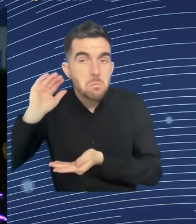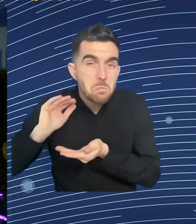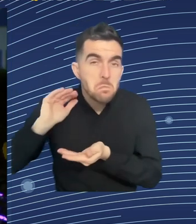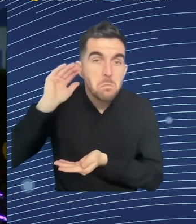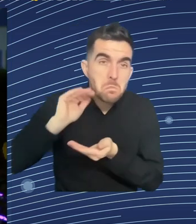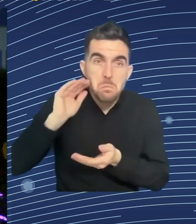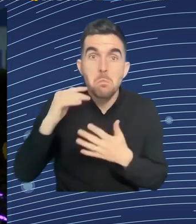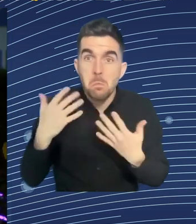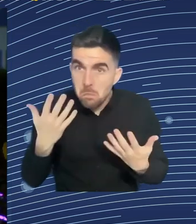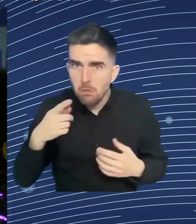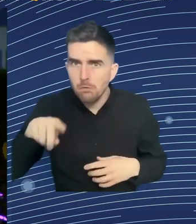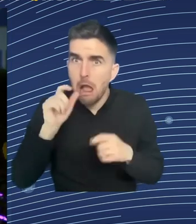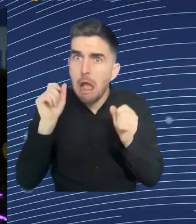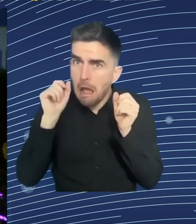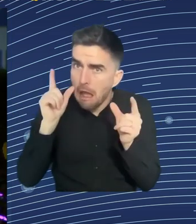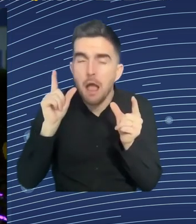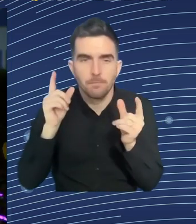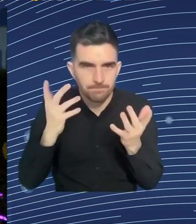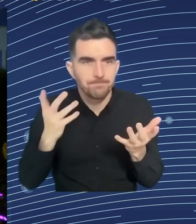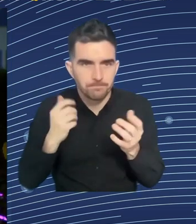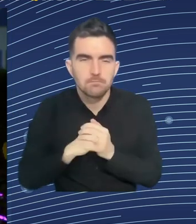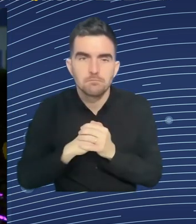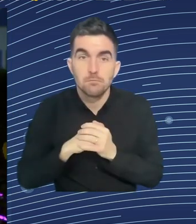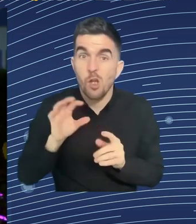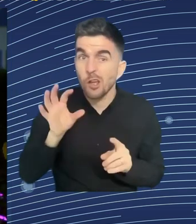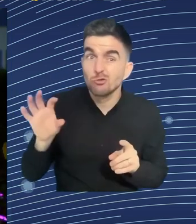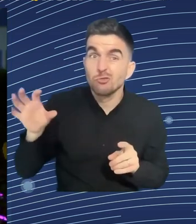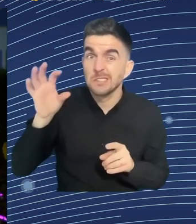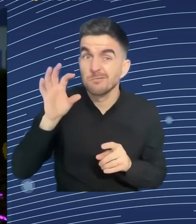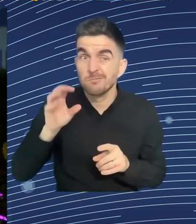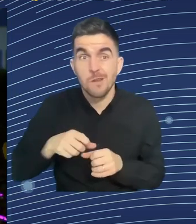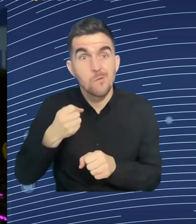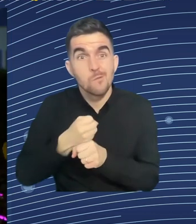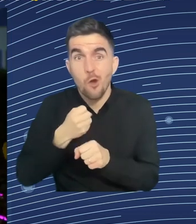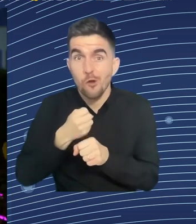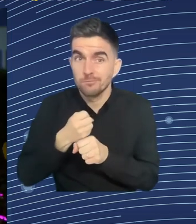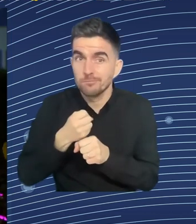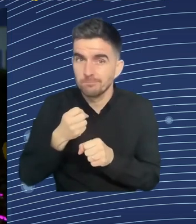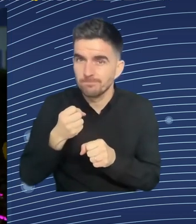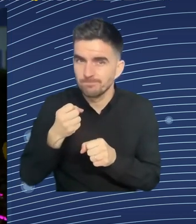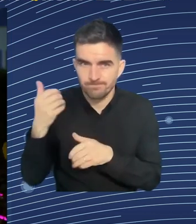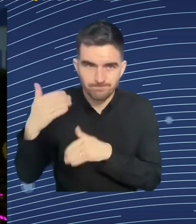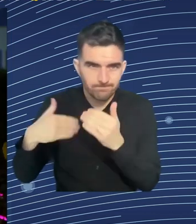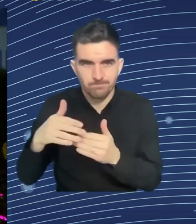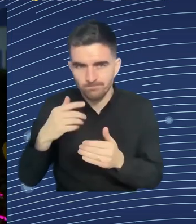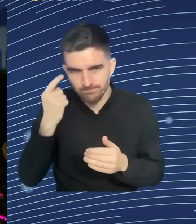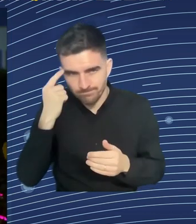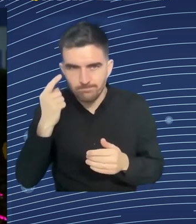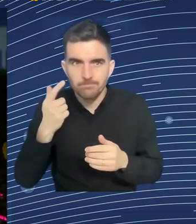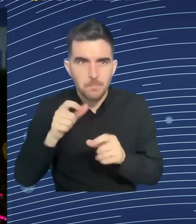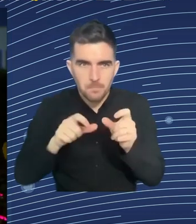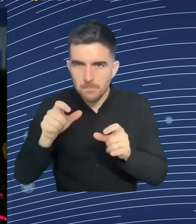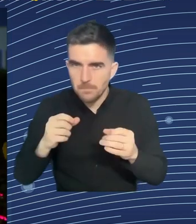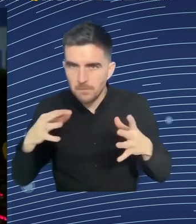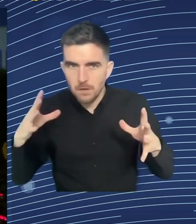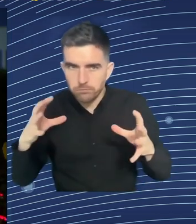number of hours over the year are Germany and the Netherlands. They're also the most productive. The country that